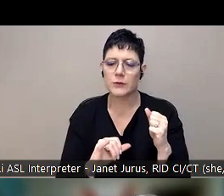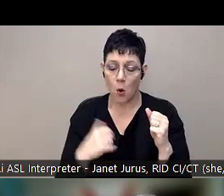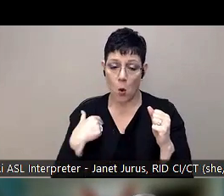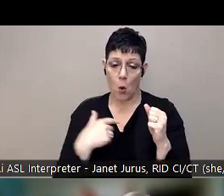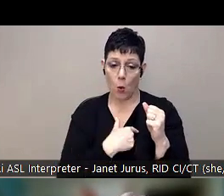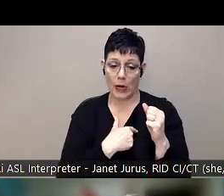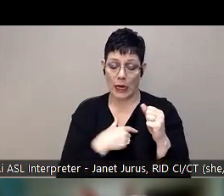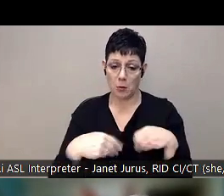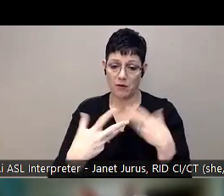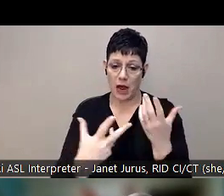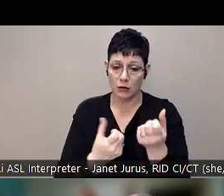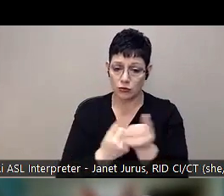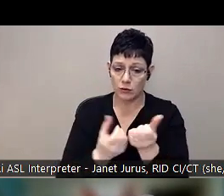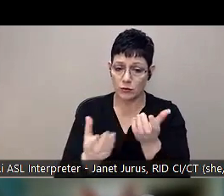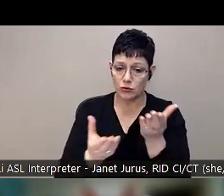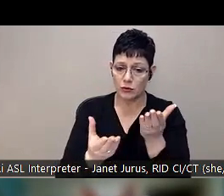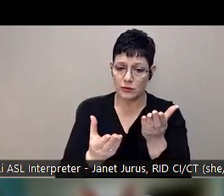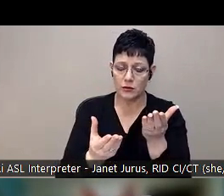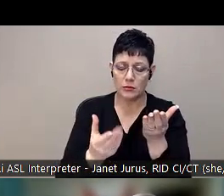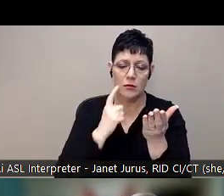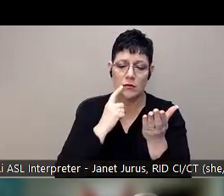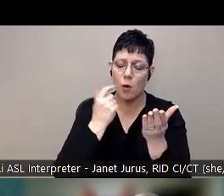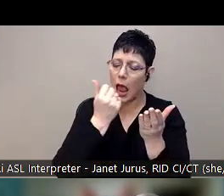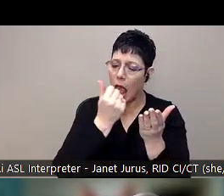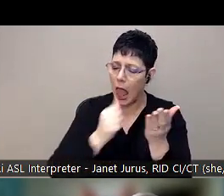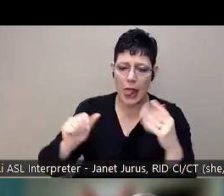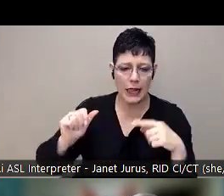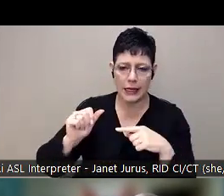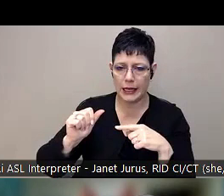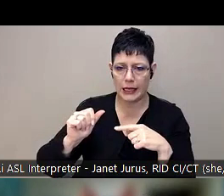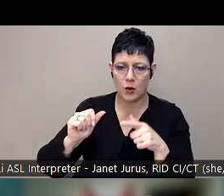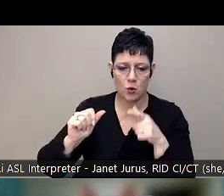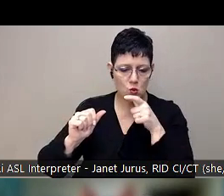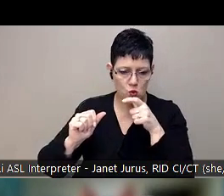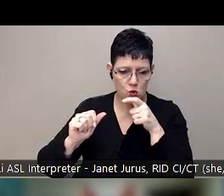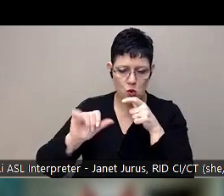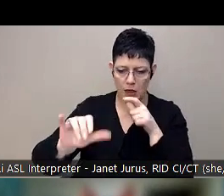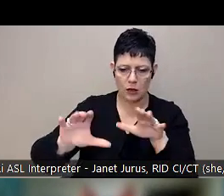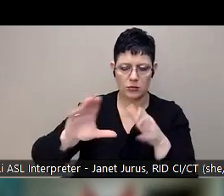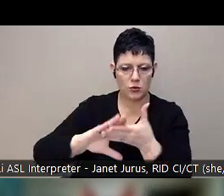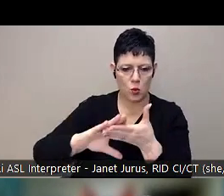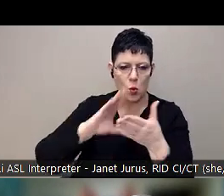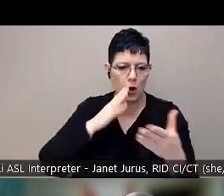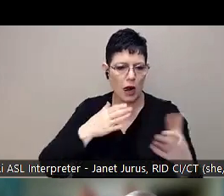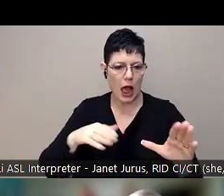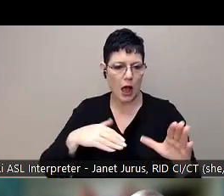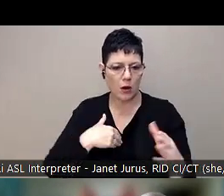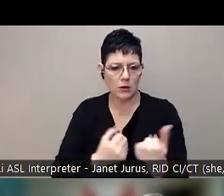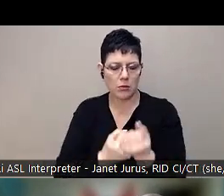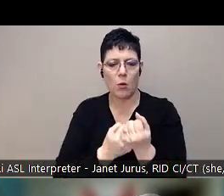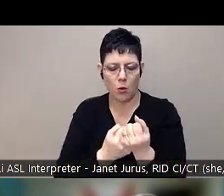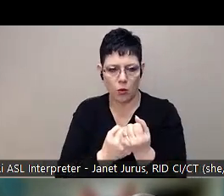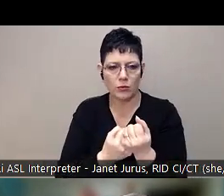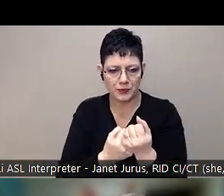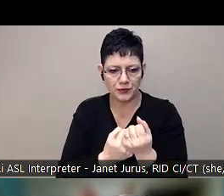to offer our services to absolutely every single person that the school will allow us to. We